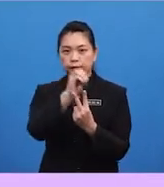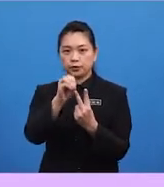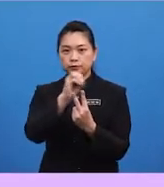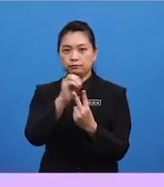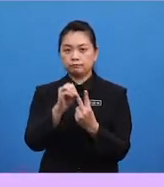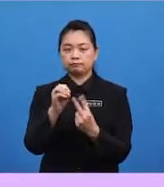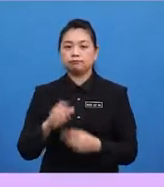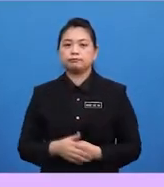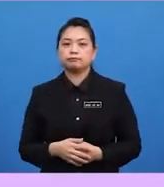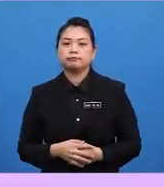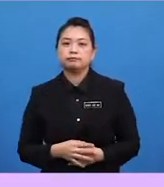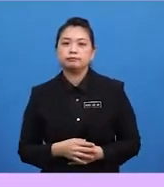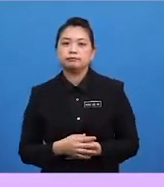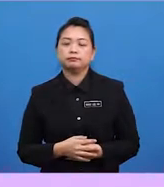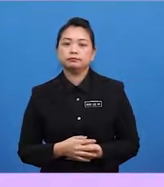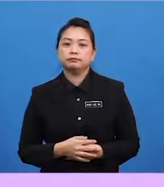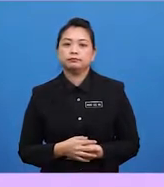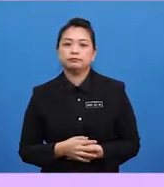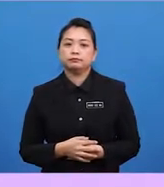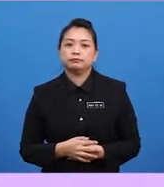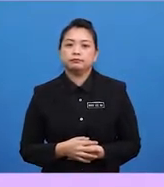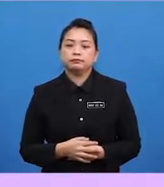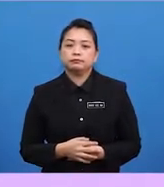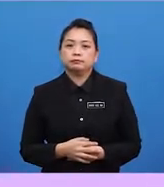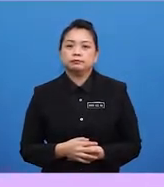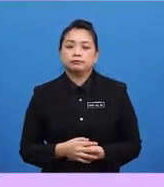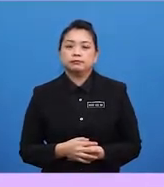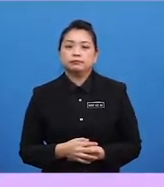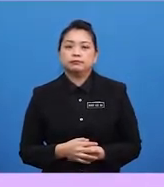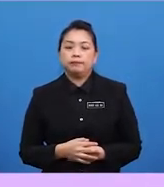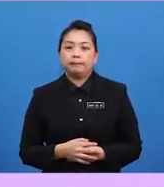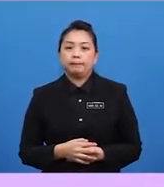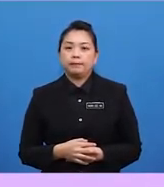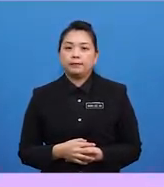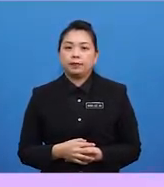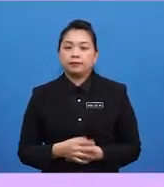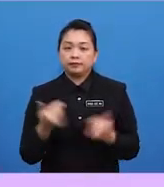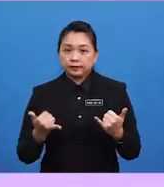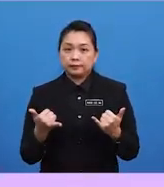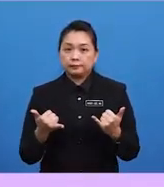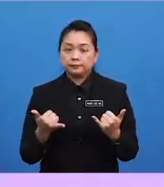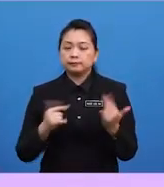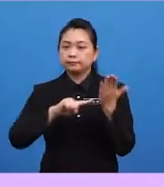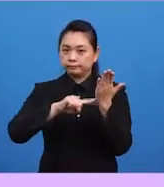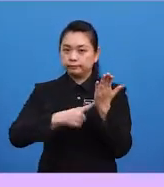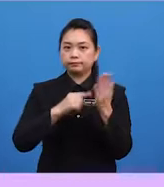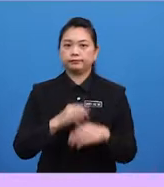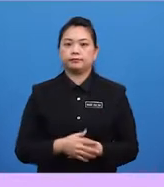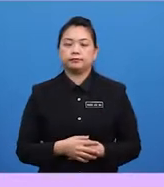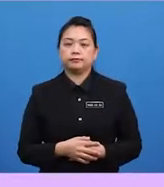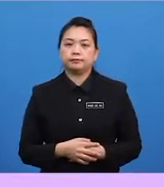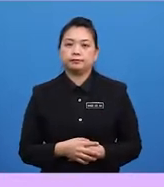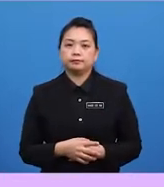conversation in the template. If you haven't got any questions, let the game begin.